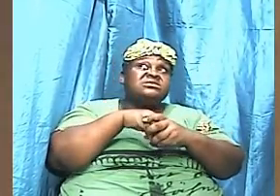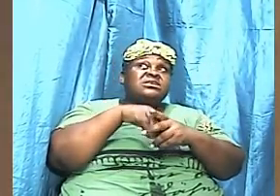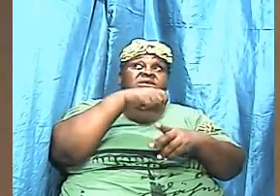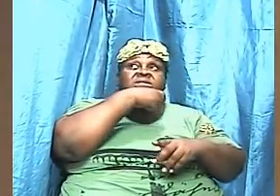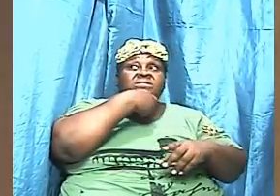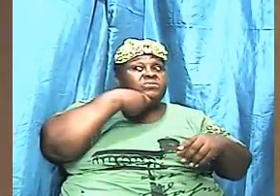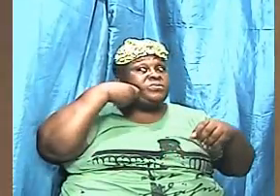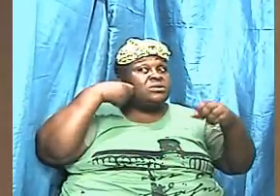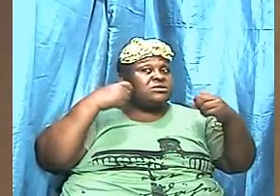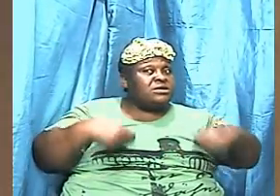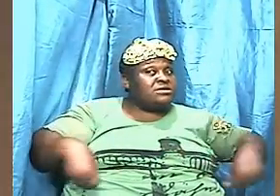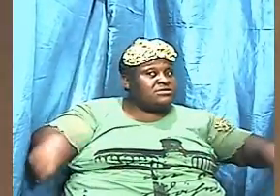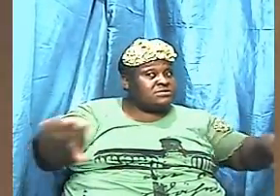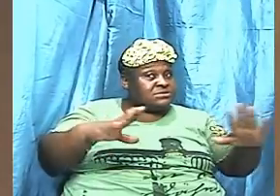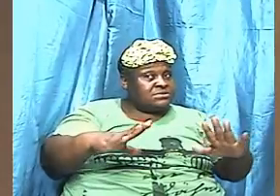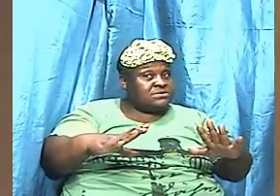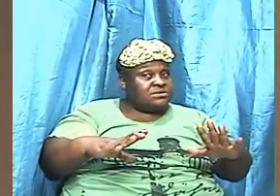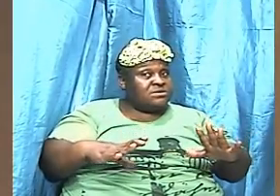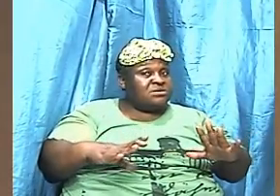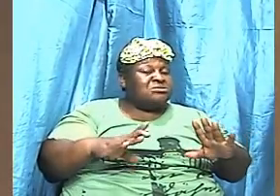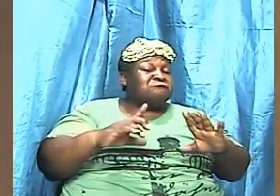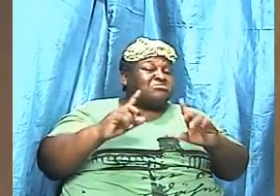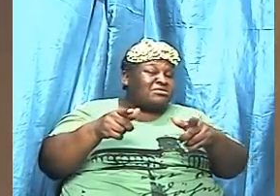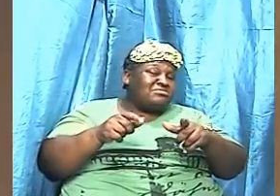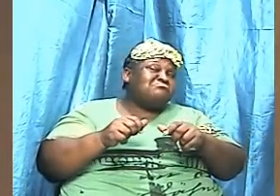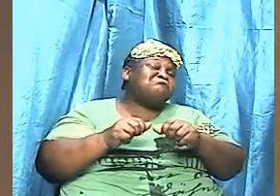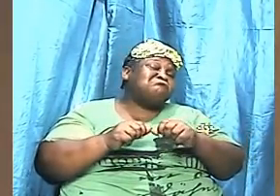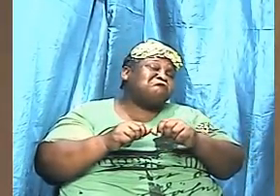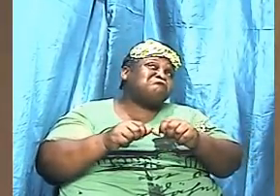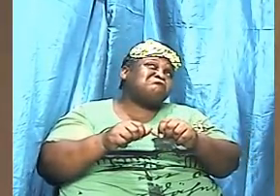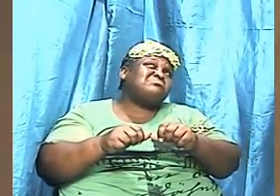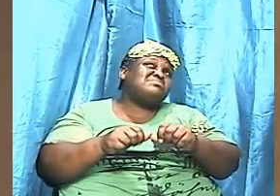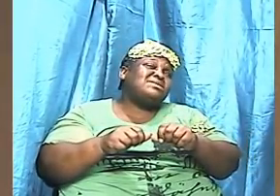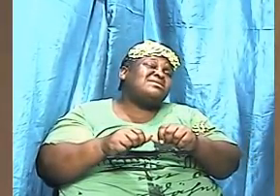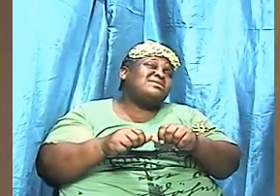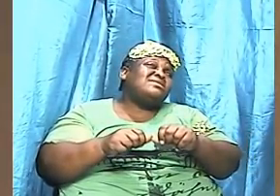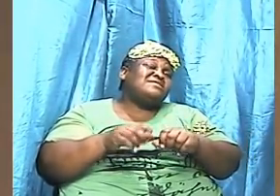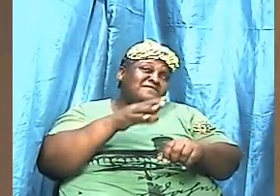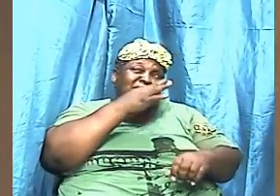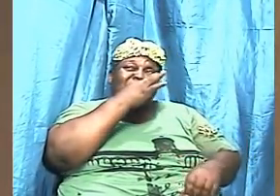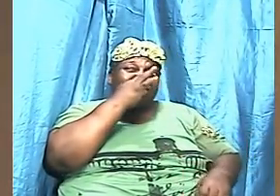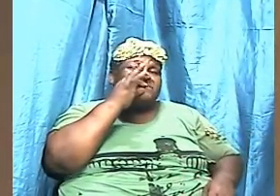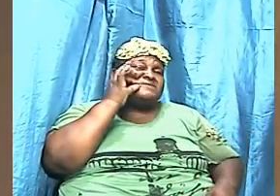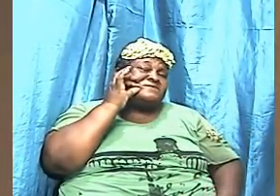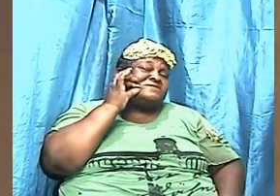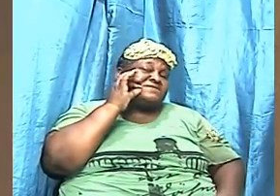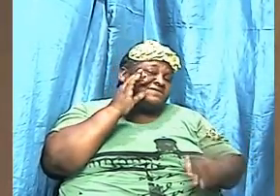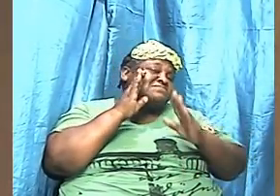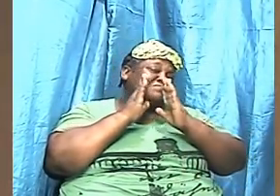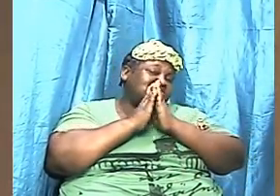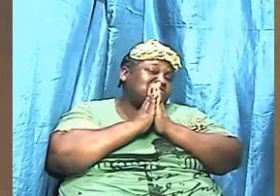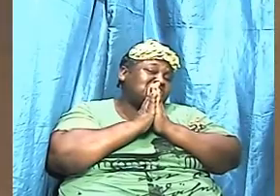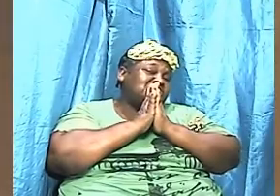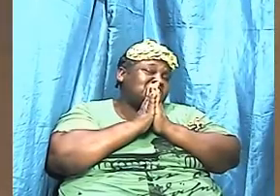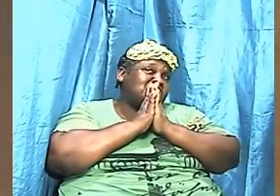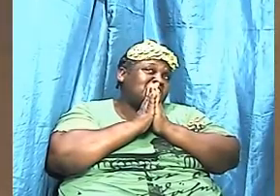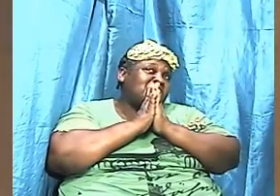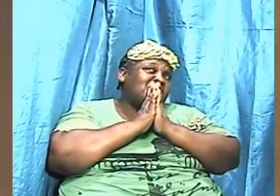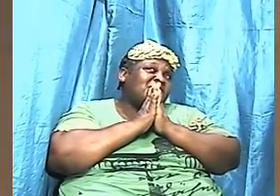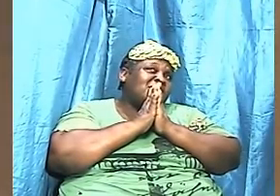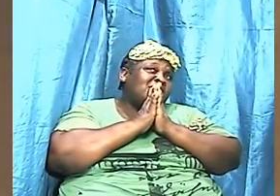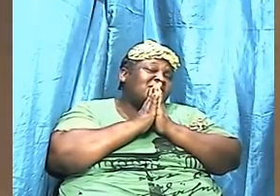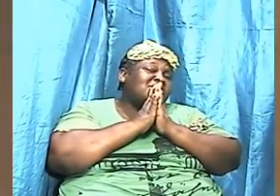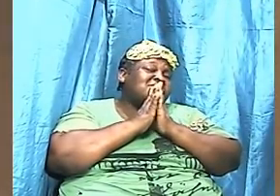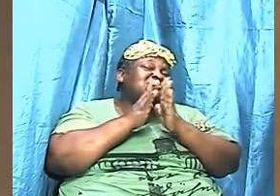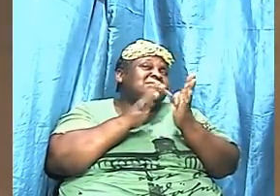going through just wrapping up his time of fasting and prayer he was there